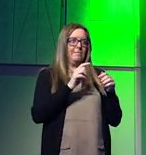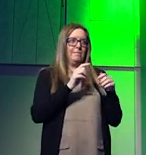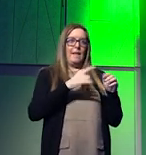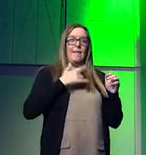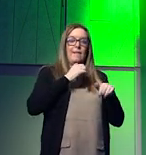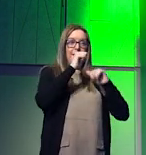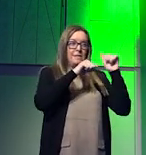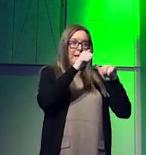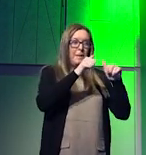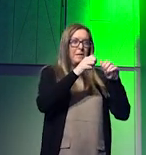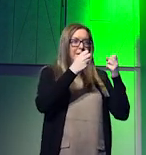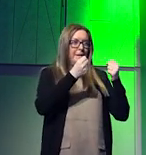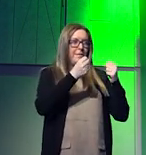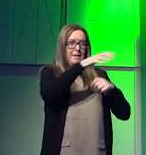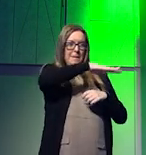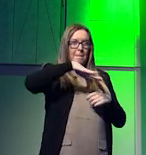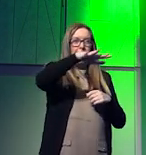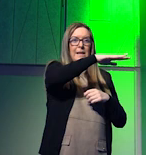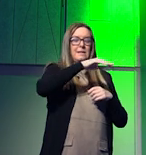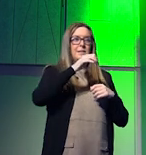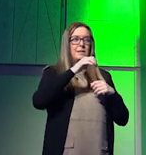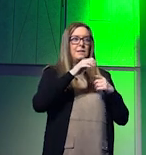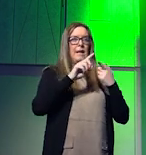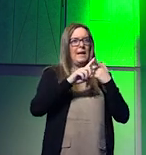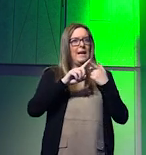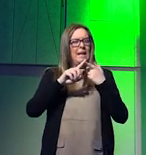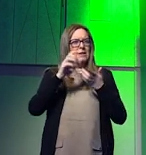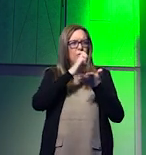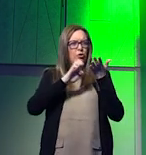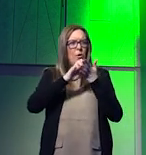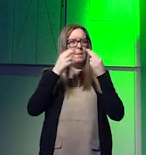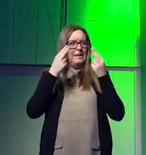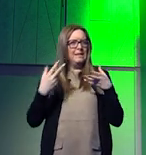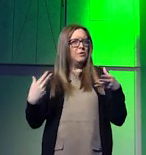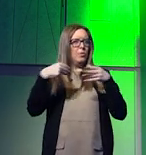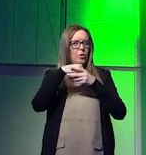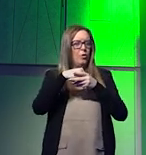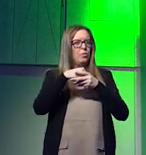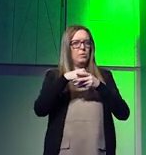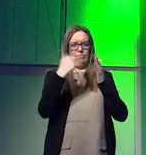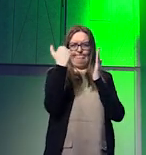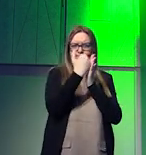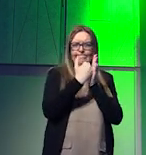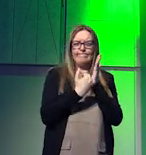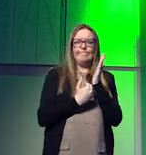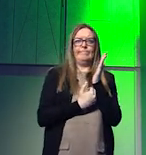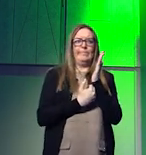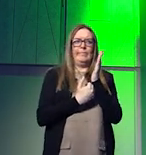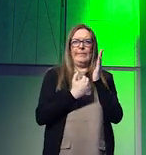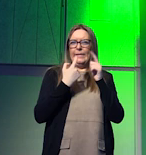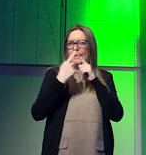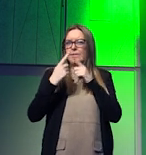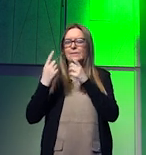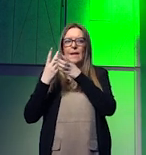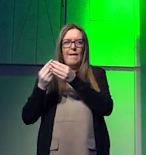That means that the strategic partnerships that Europe is striking need to include much more than a diversification of economic resources